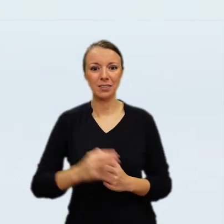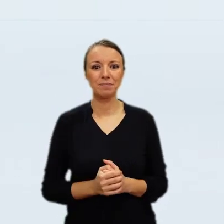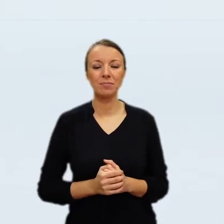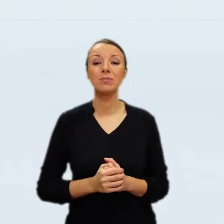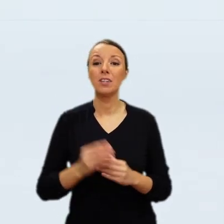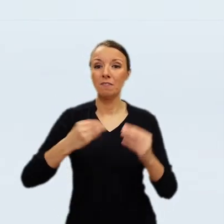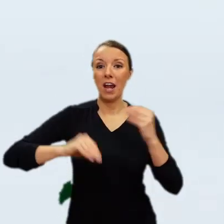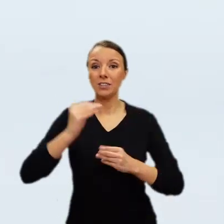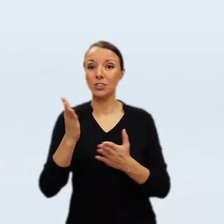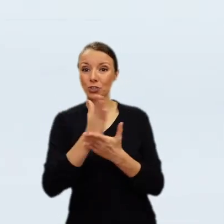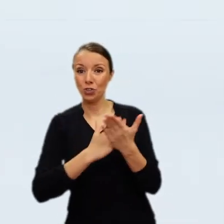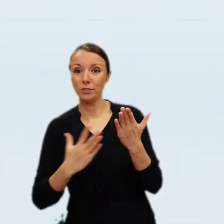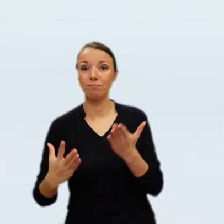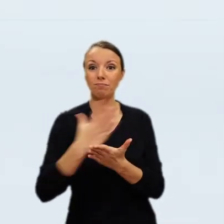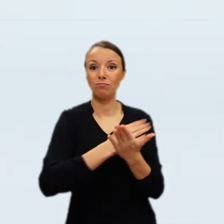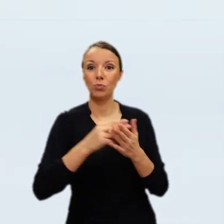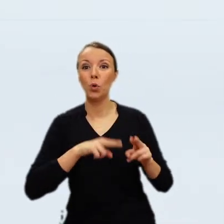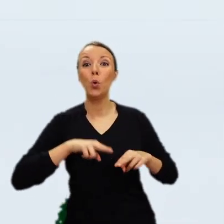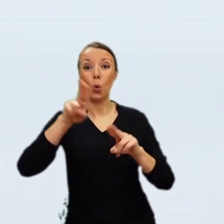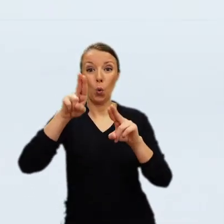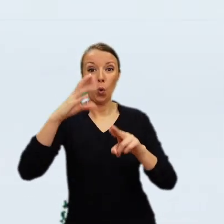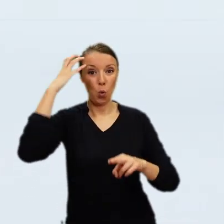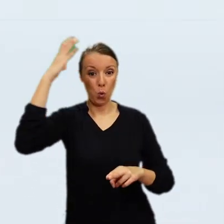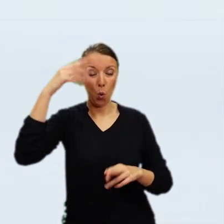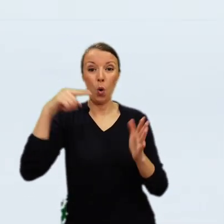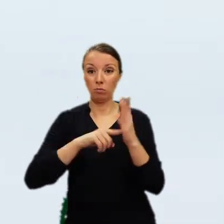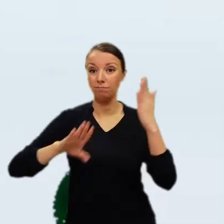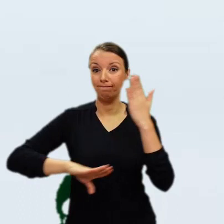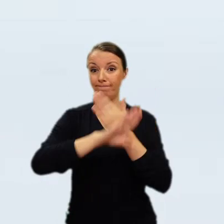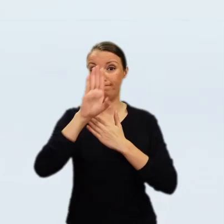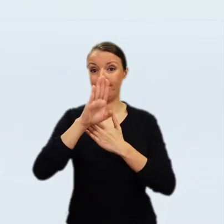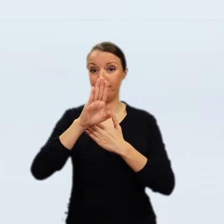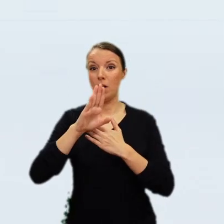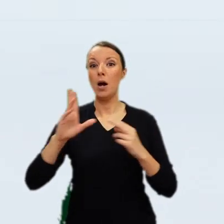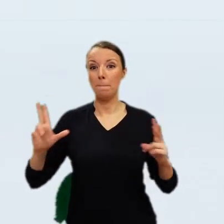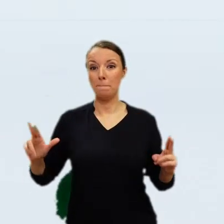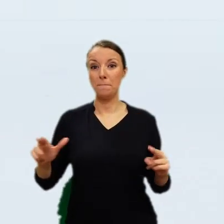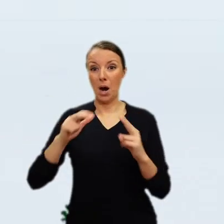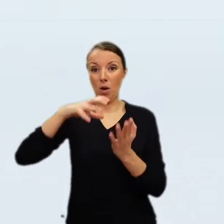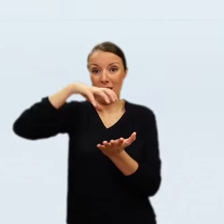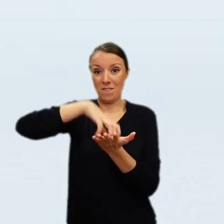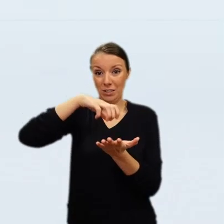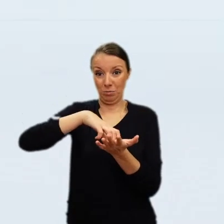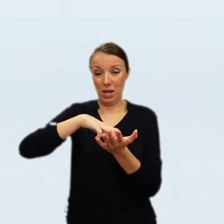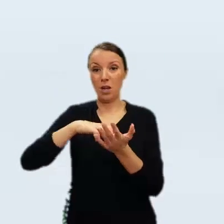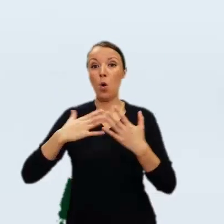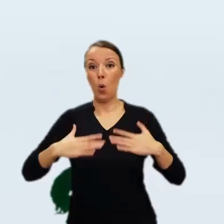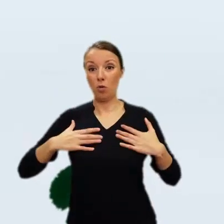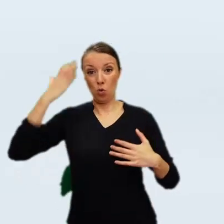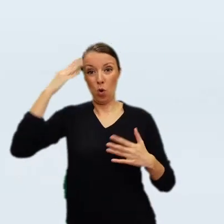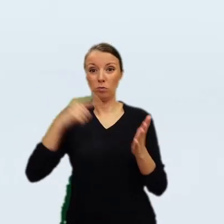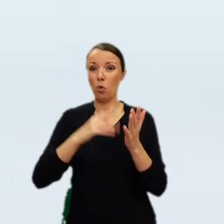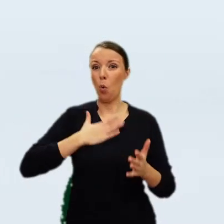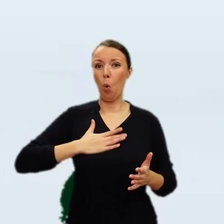painting's gallery, as far as we know. In November 1795, after the third and last partition of Poland,